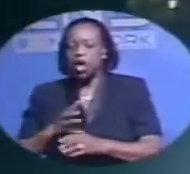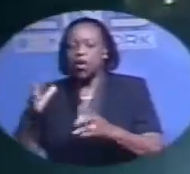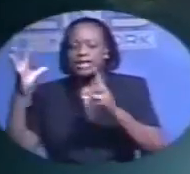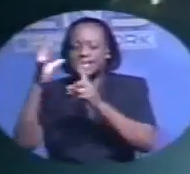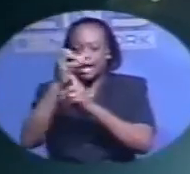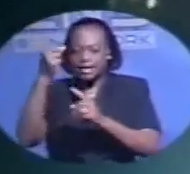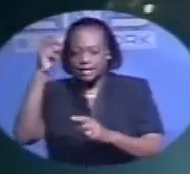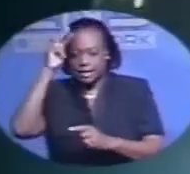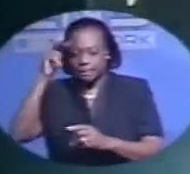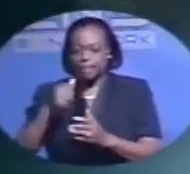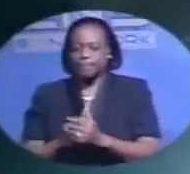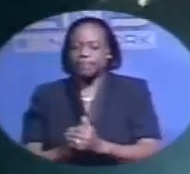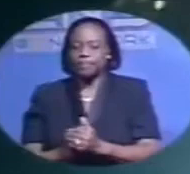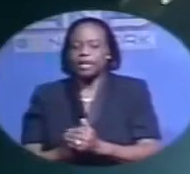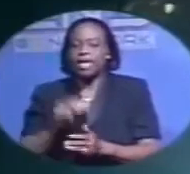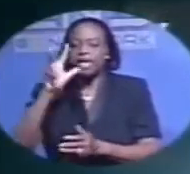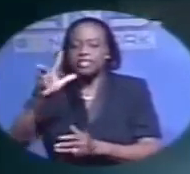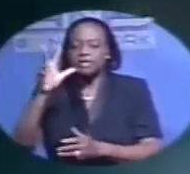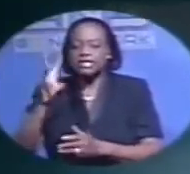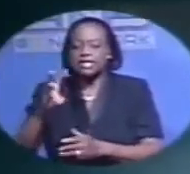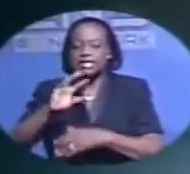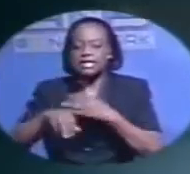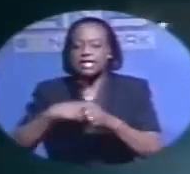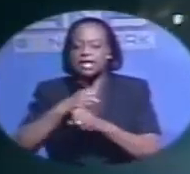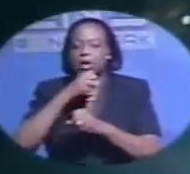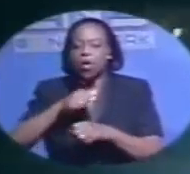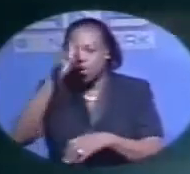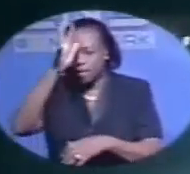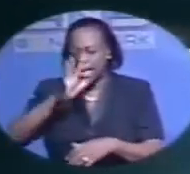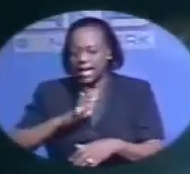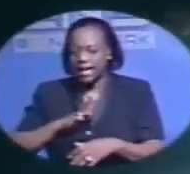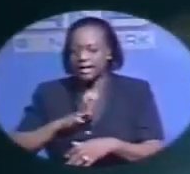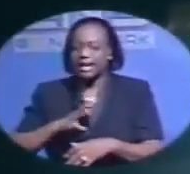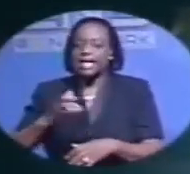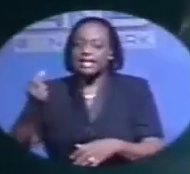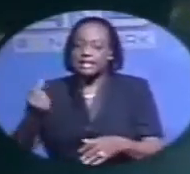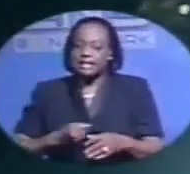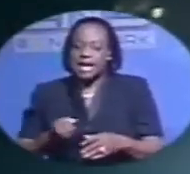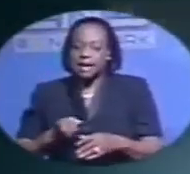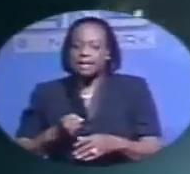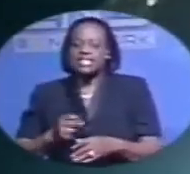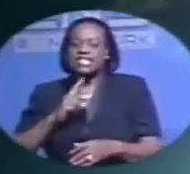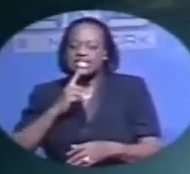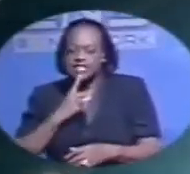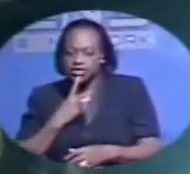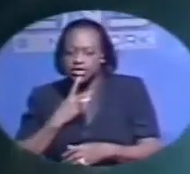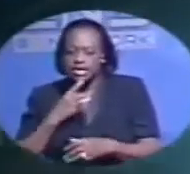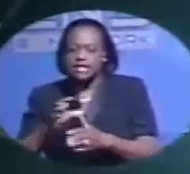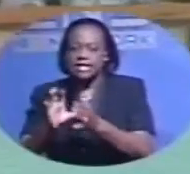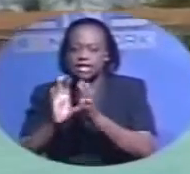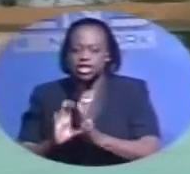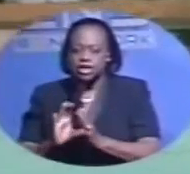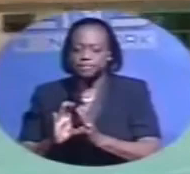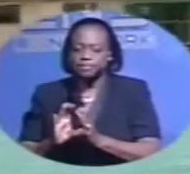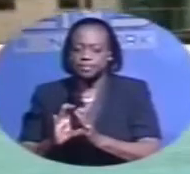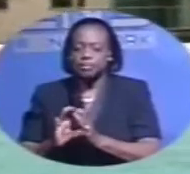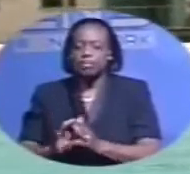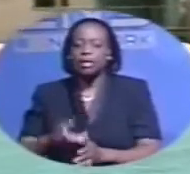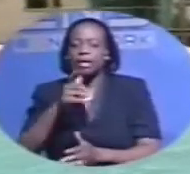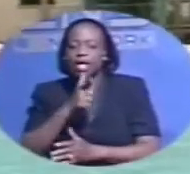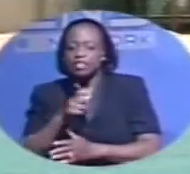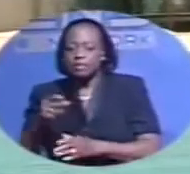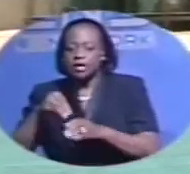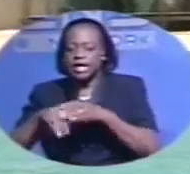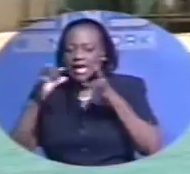Meantime, that 36-year-old man stabbed in the stomach at Arum Bailey Park is listed in serious condition. Regarding that murder over on Cat